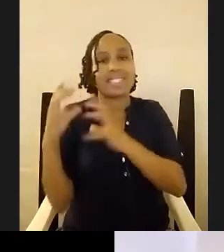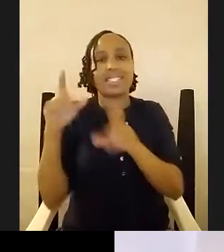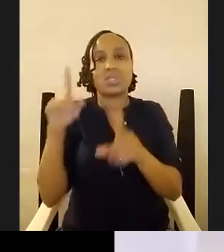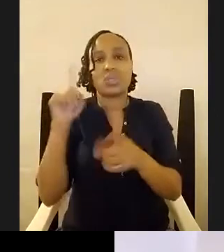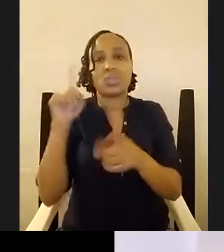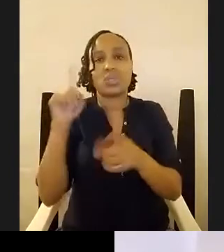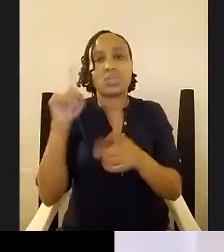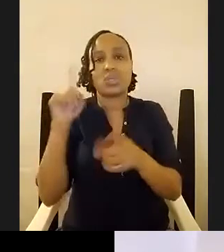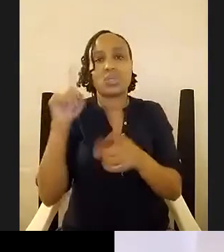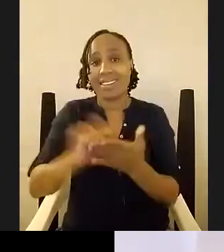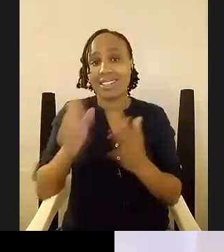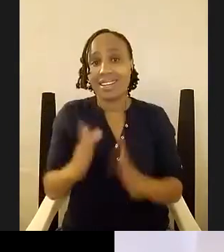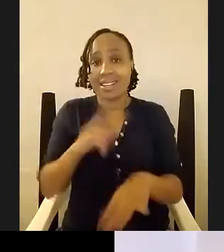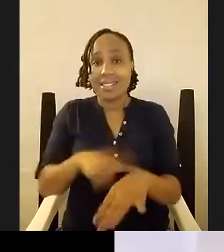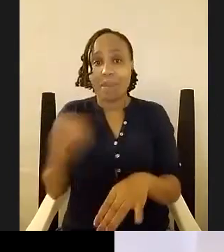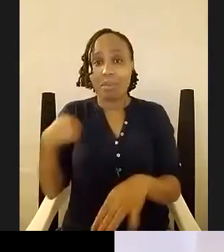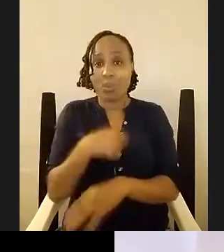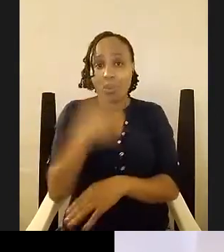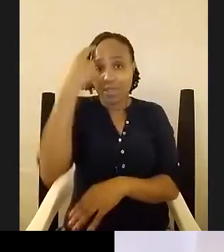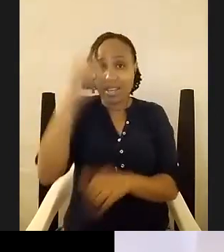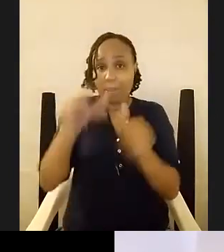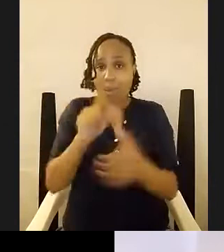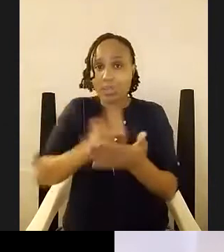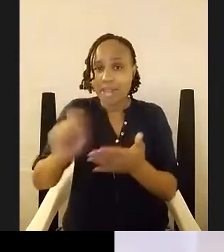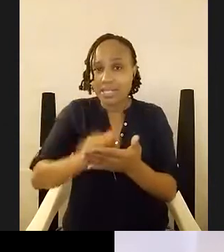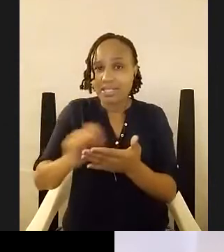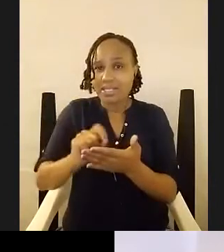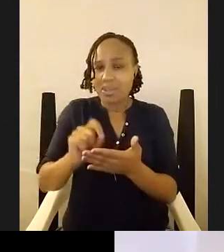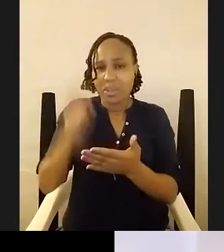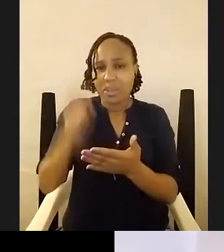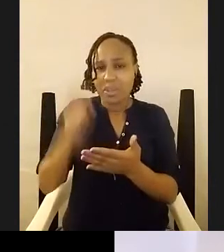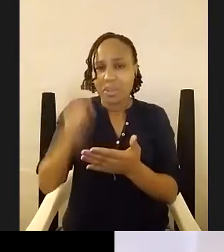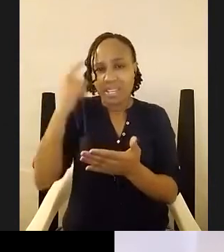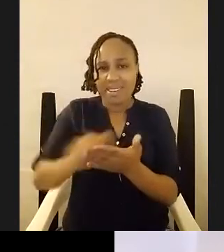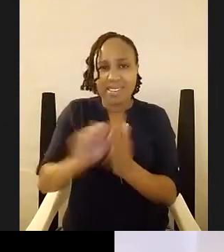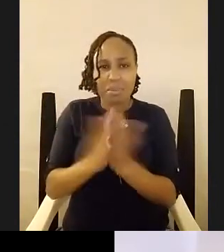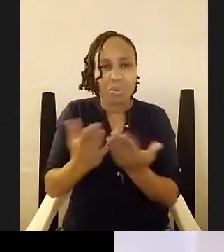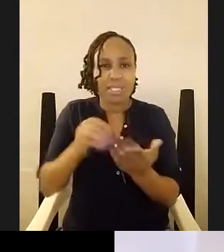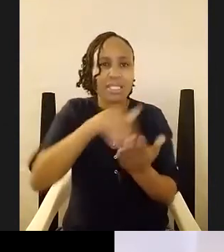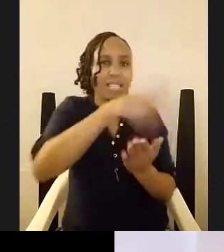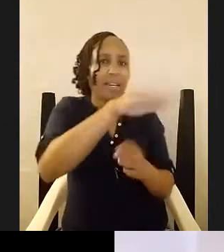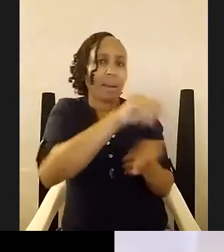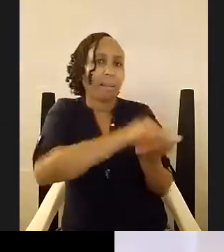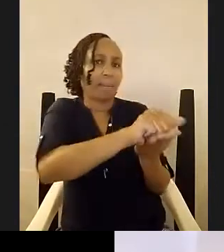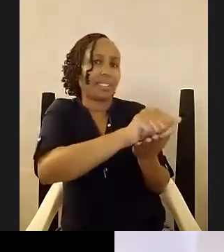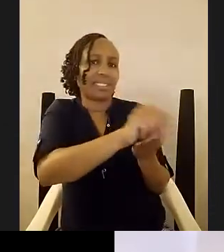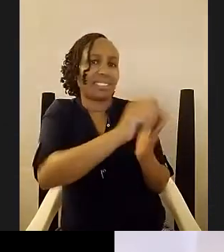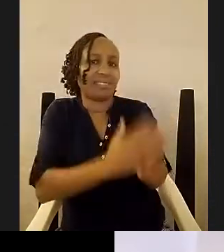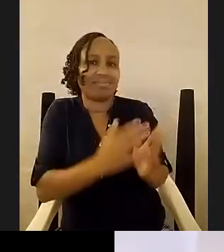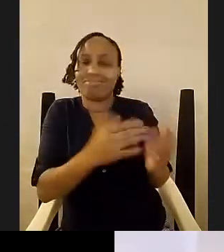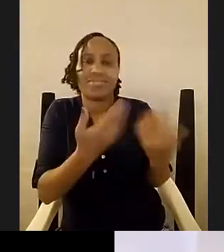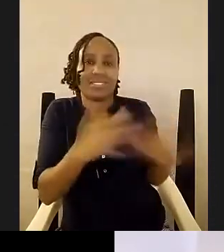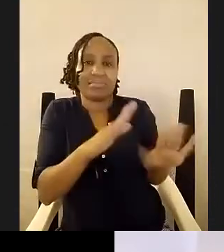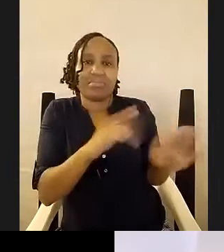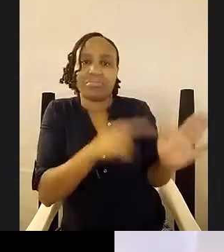you know when we think about writing we imagine writing a book sending it out to a publisher and that that's probably the end but then the reality of